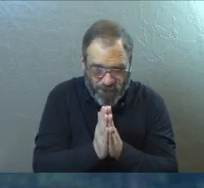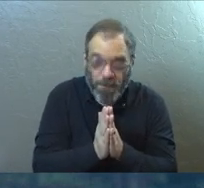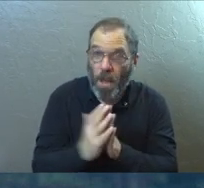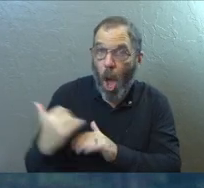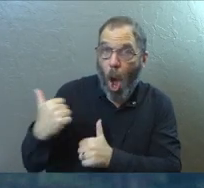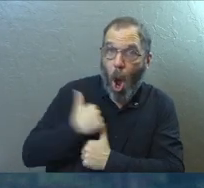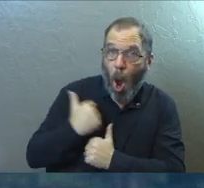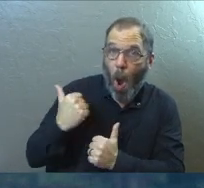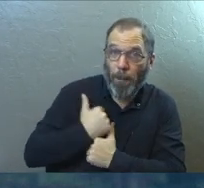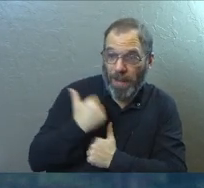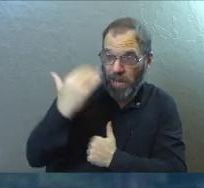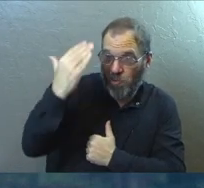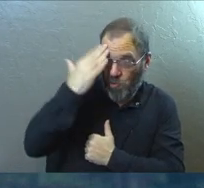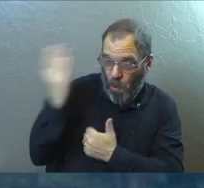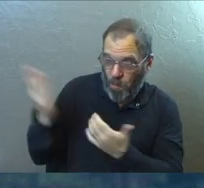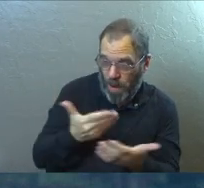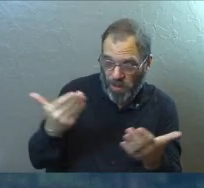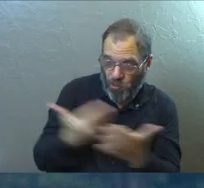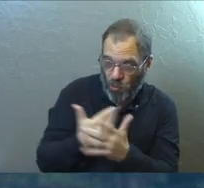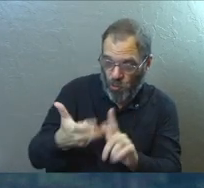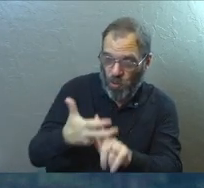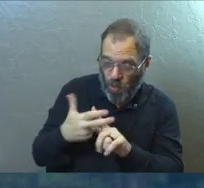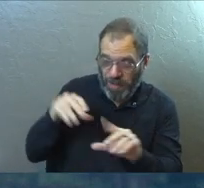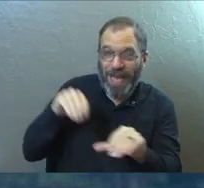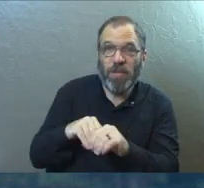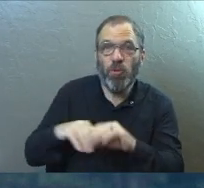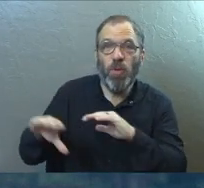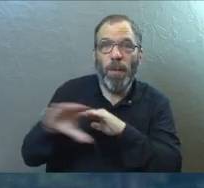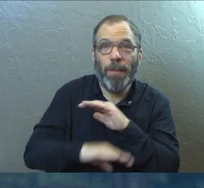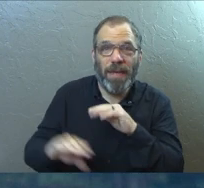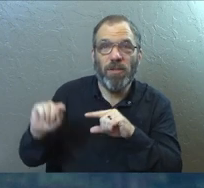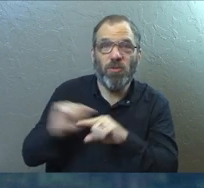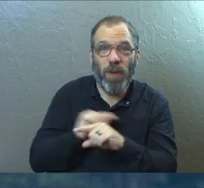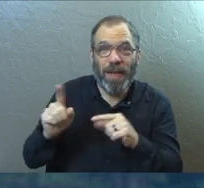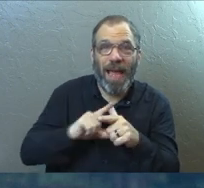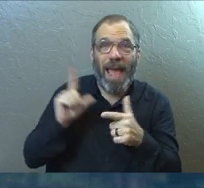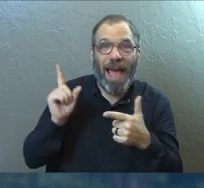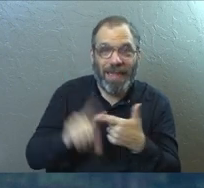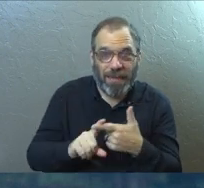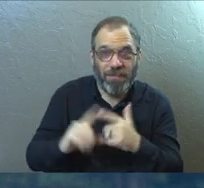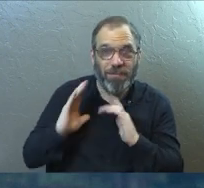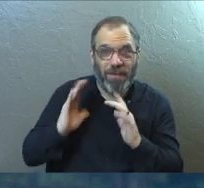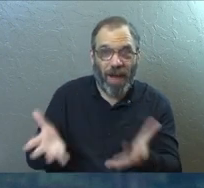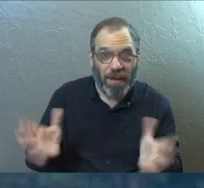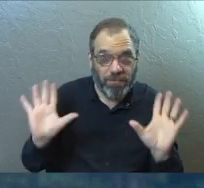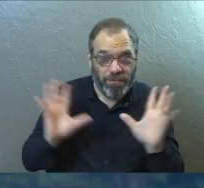The army knows what it is to bring brand new recruits into basic training and then be fine.